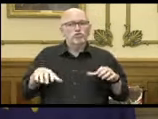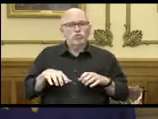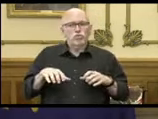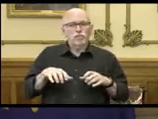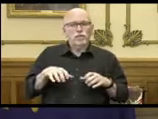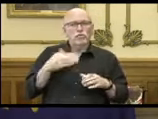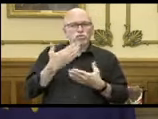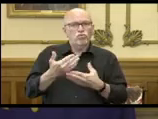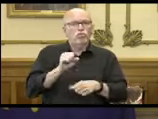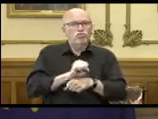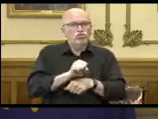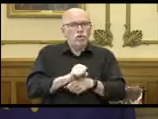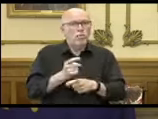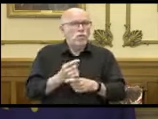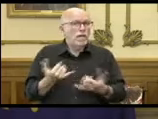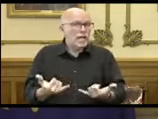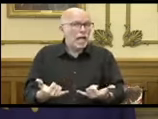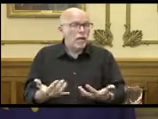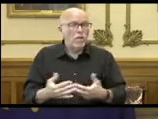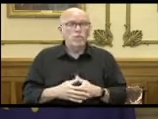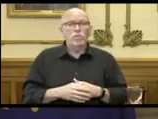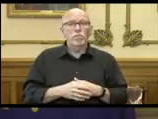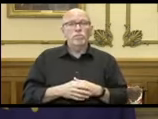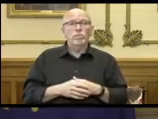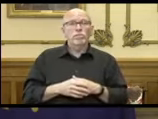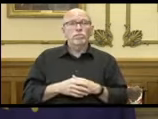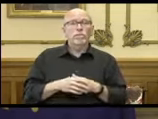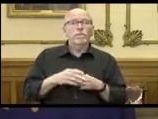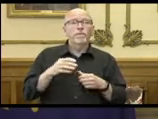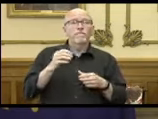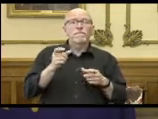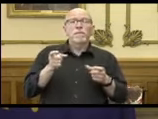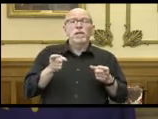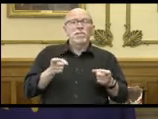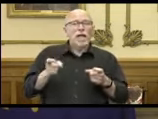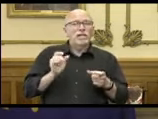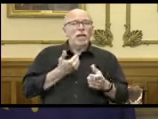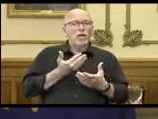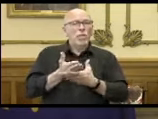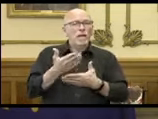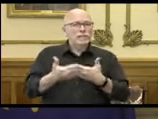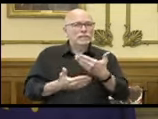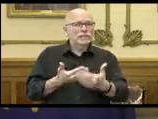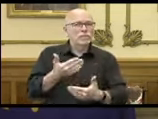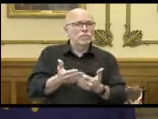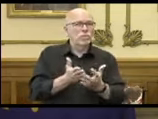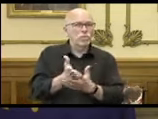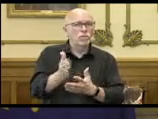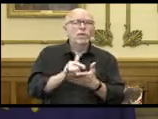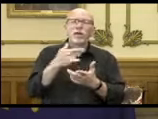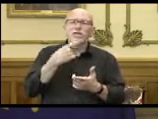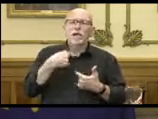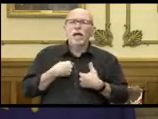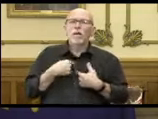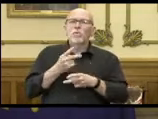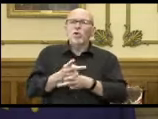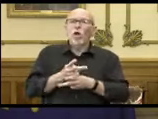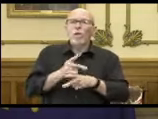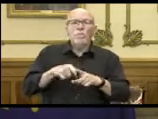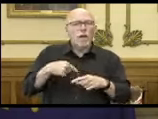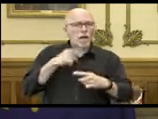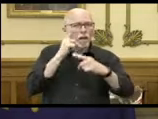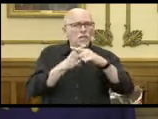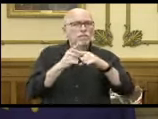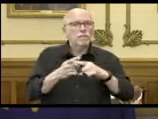pretty darn good job right now, by and large, of managing our way through this. And that's why I say I'm cautiously optimistic.